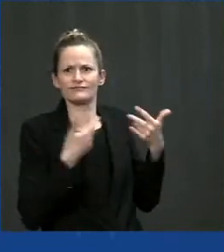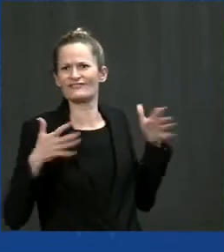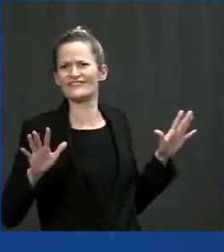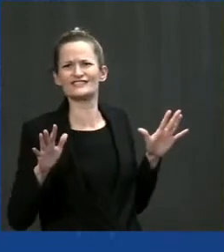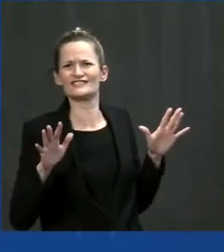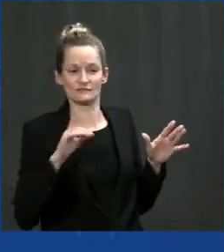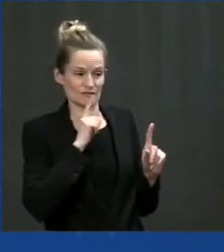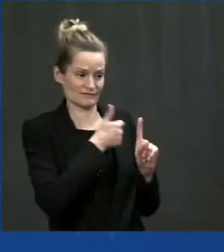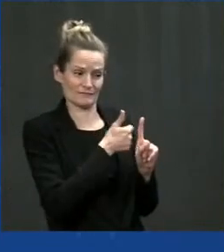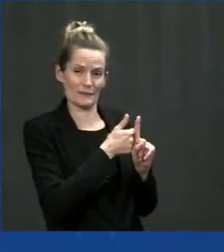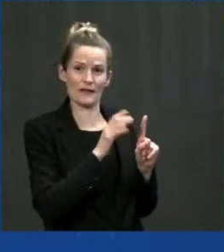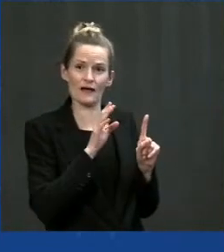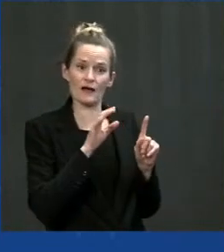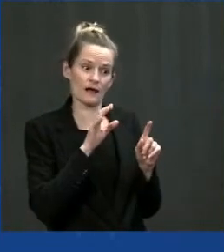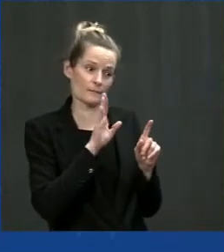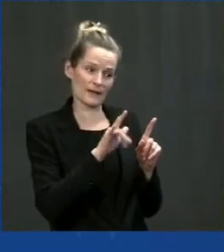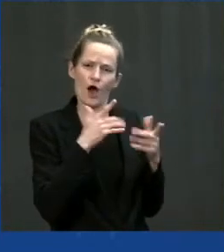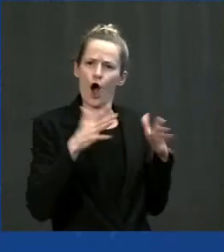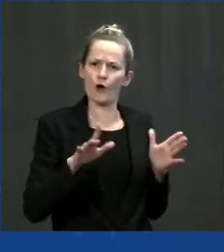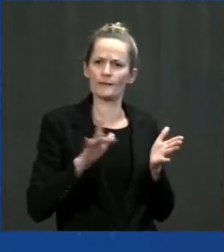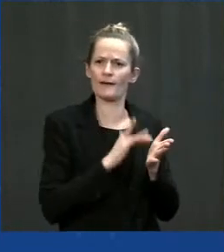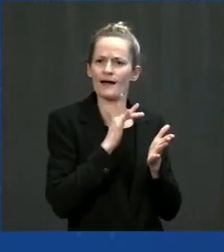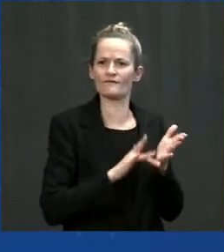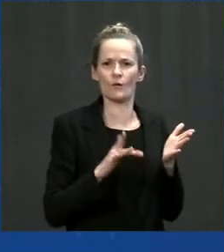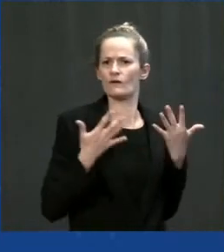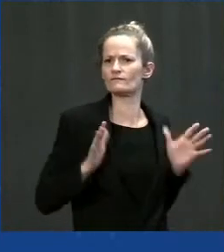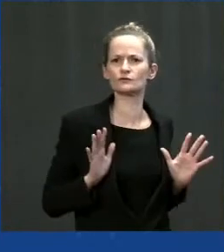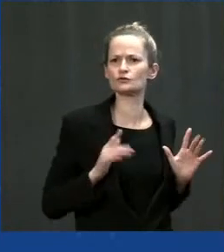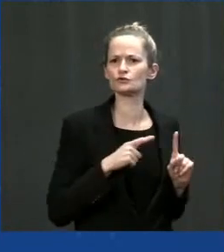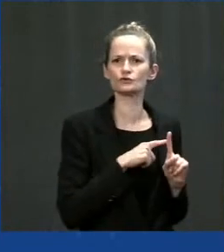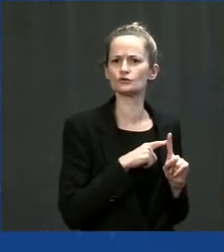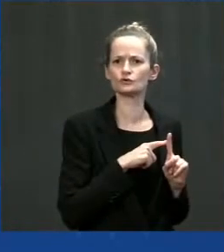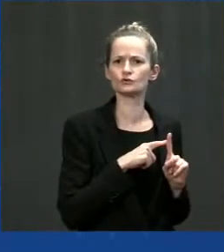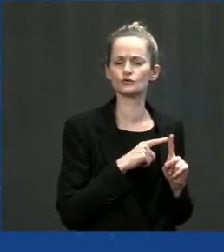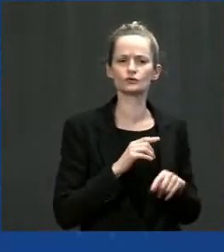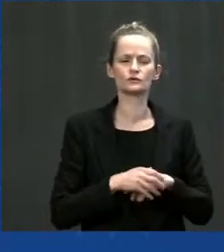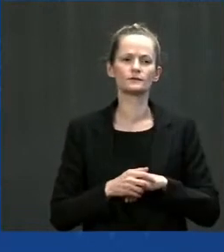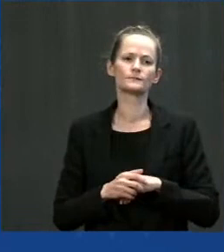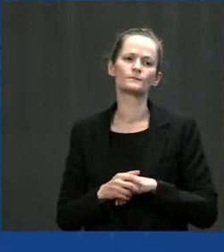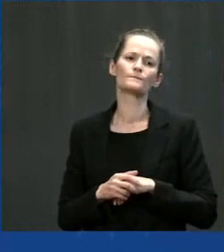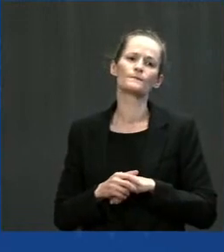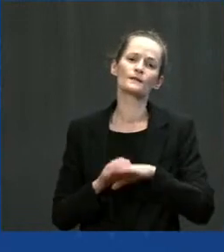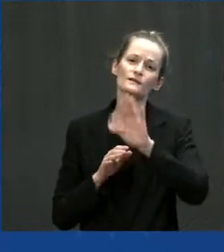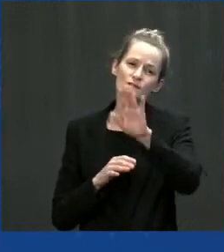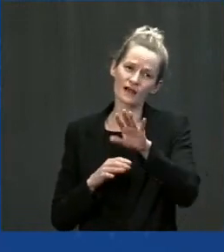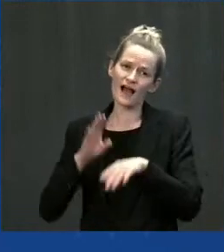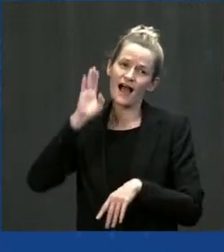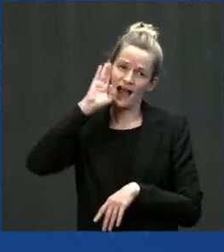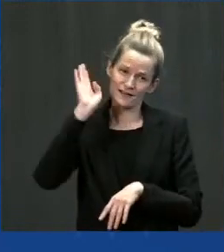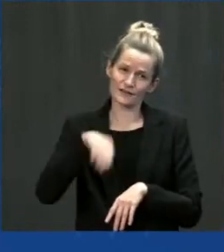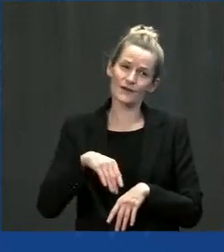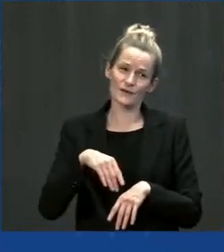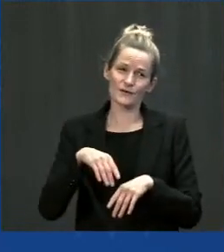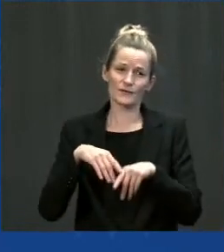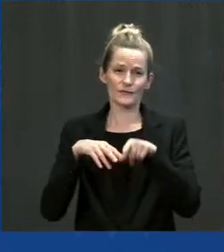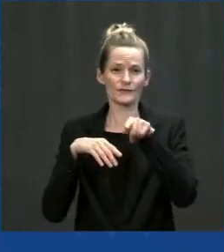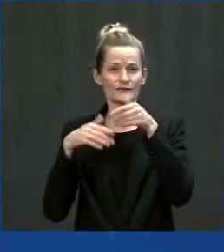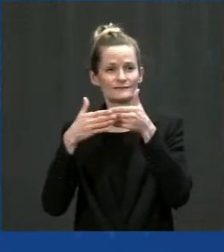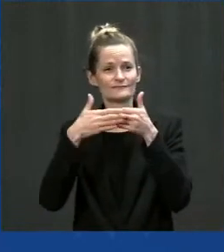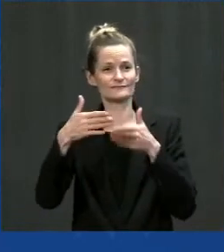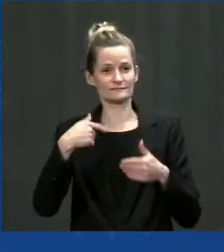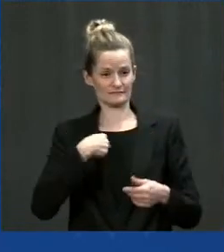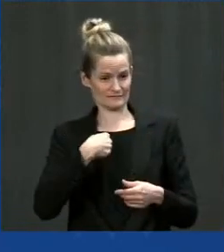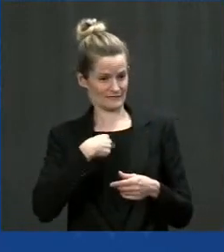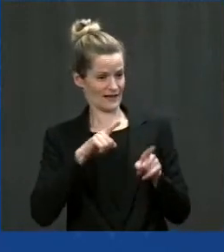with my friends, you know, being a mayor maybe is the toughest job in American politics. You know where you live and you affect your everyday